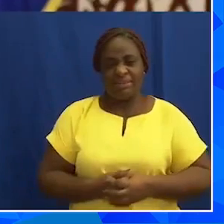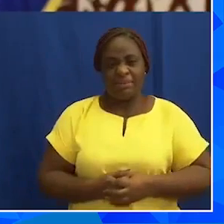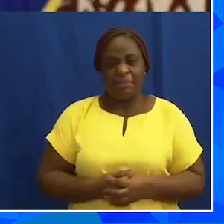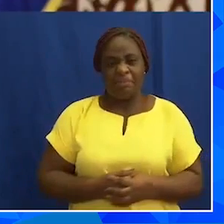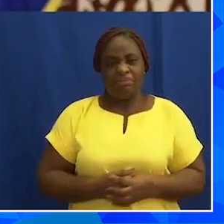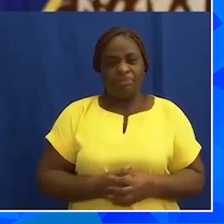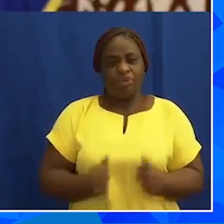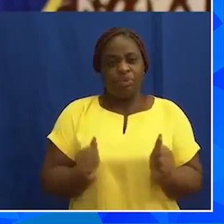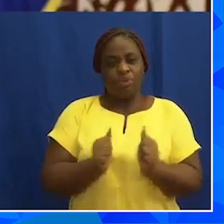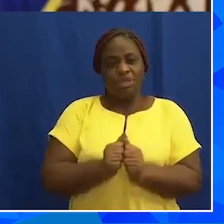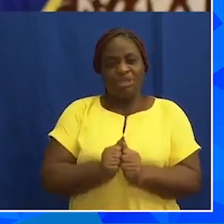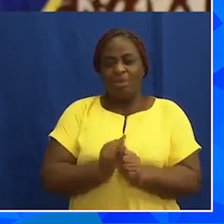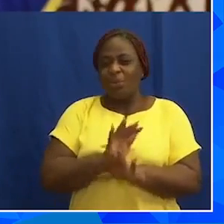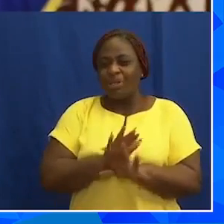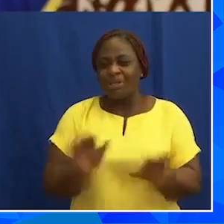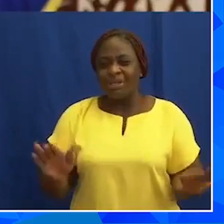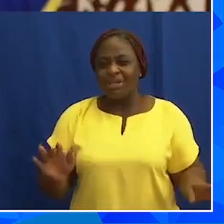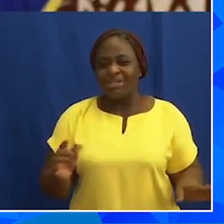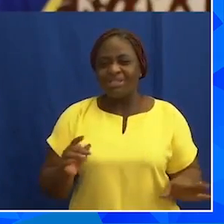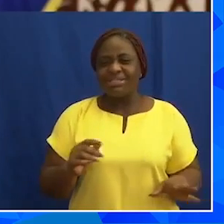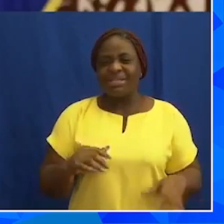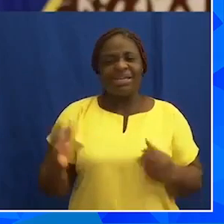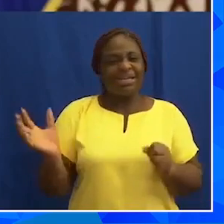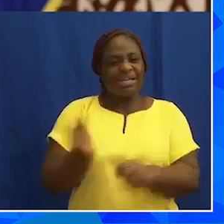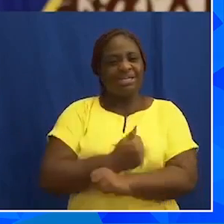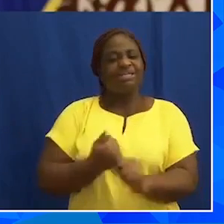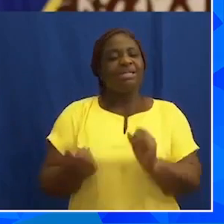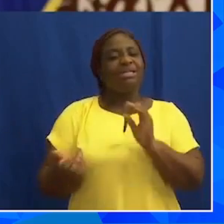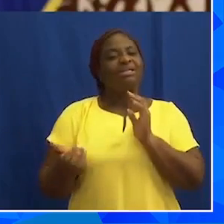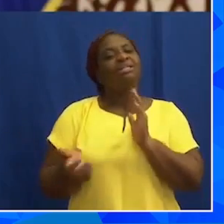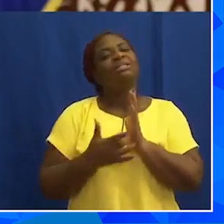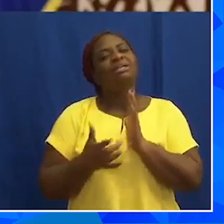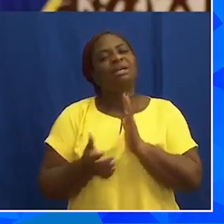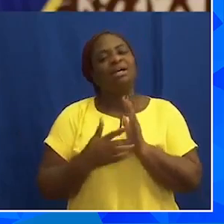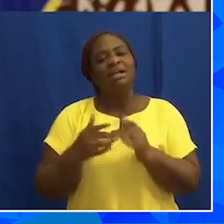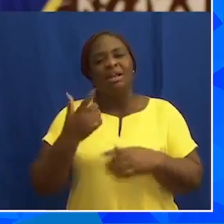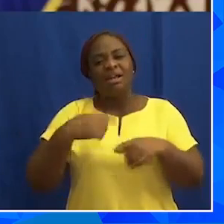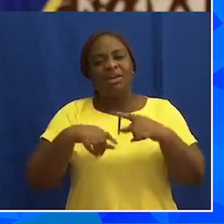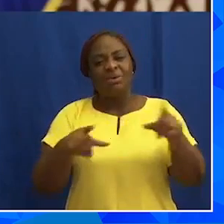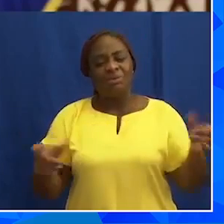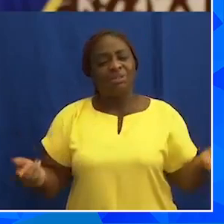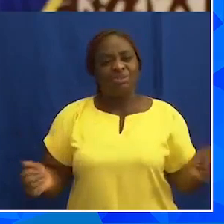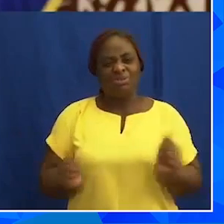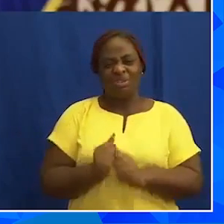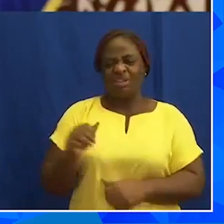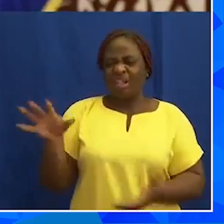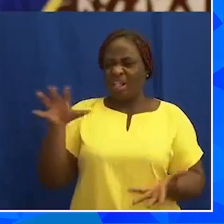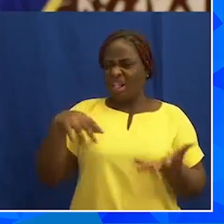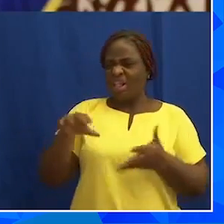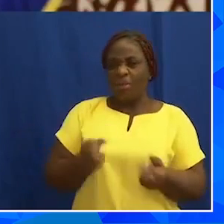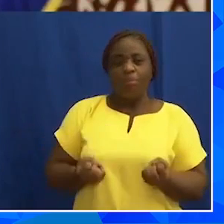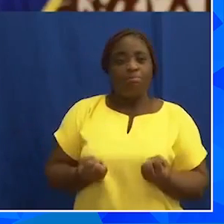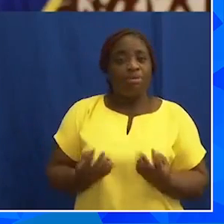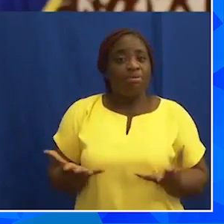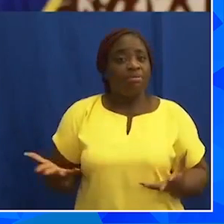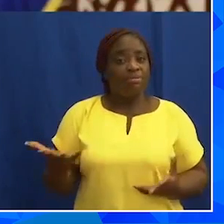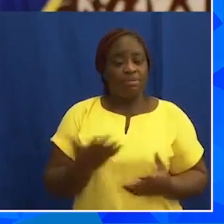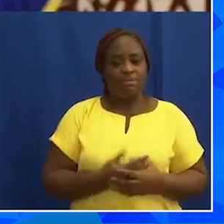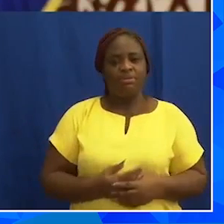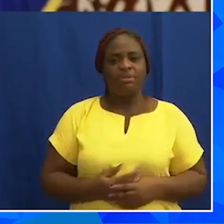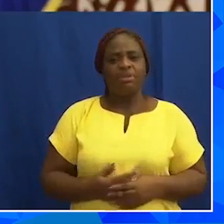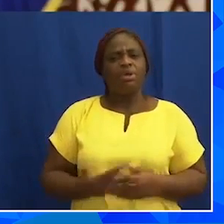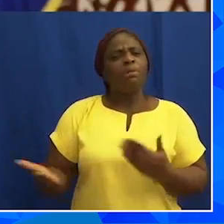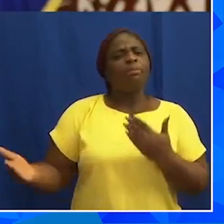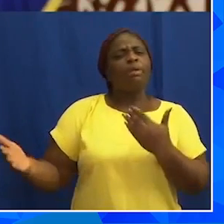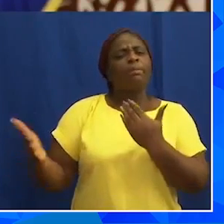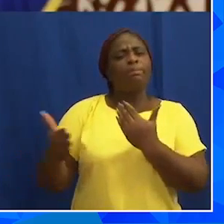without getting into the technical language that baffles many of us. To restore